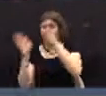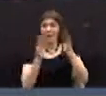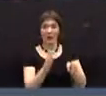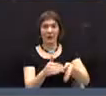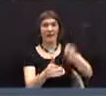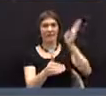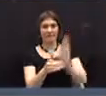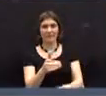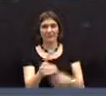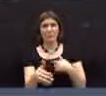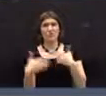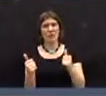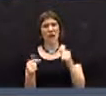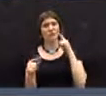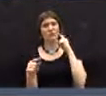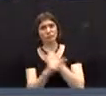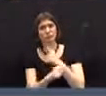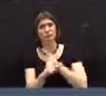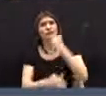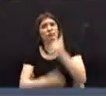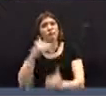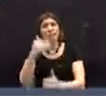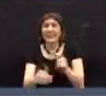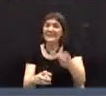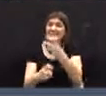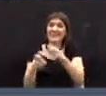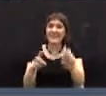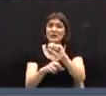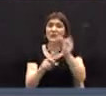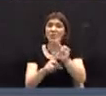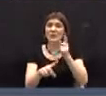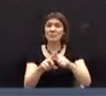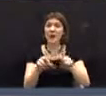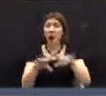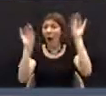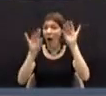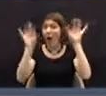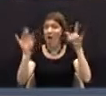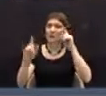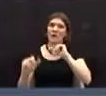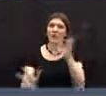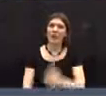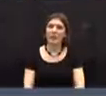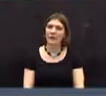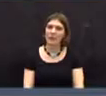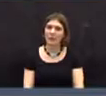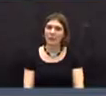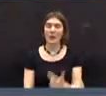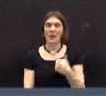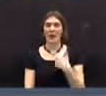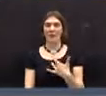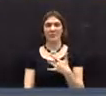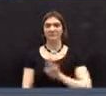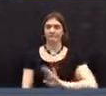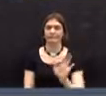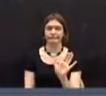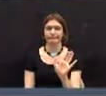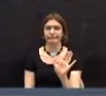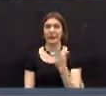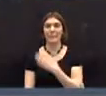getting through a difficult time. And I would be completely against short-circuiting